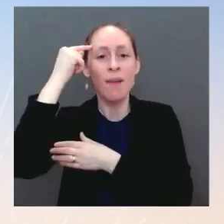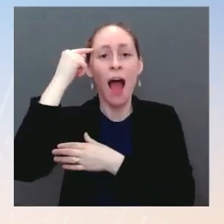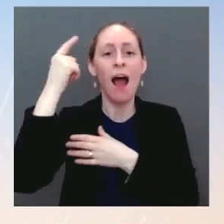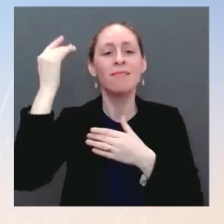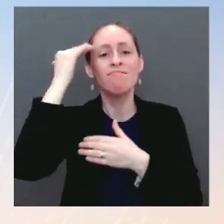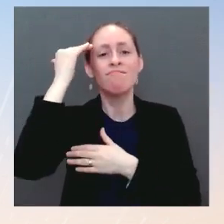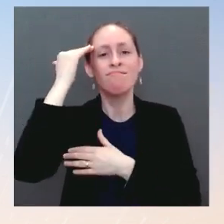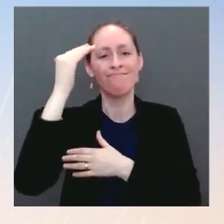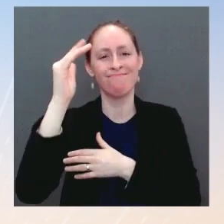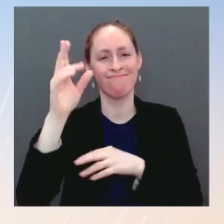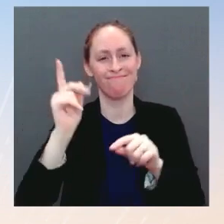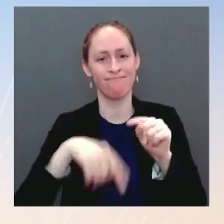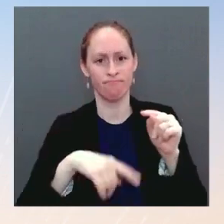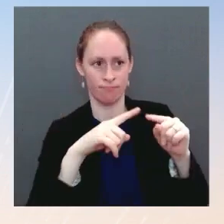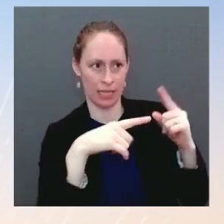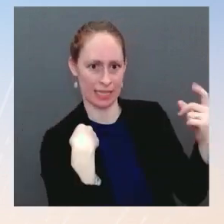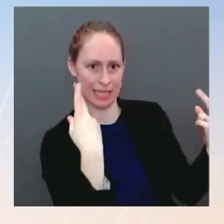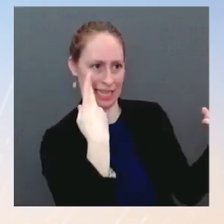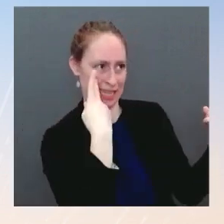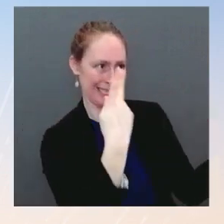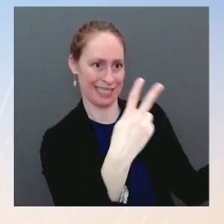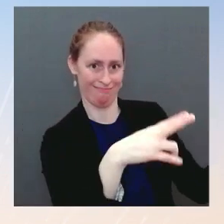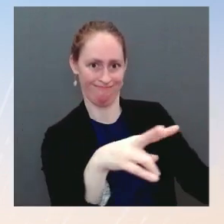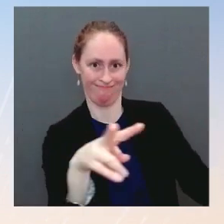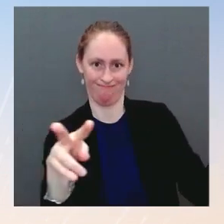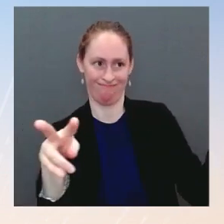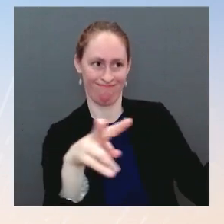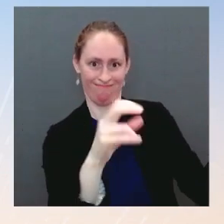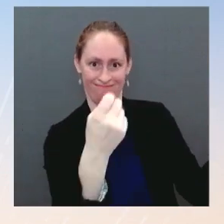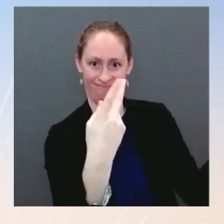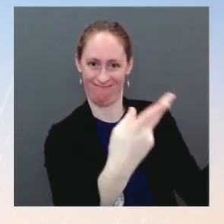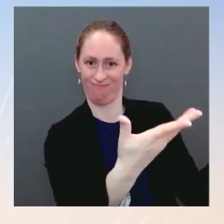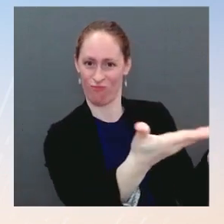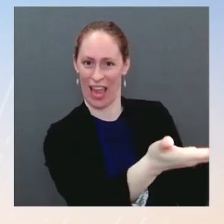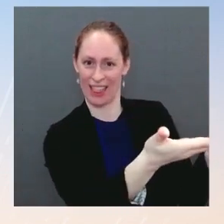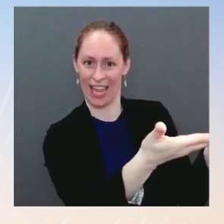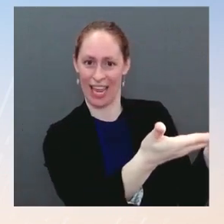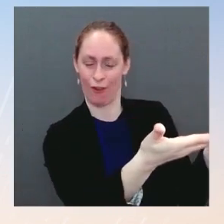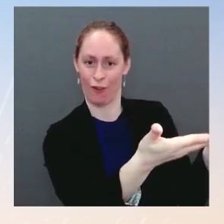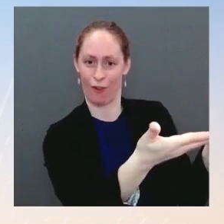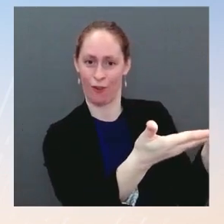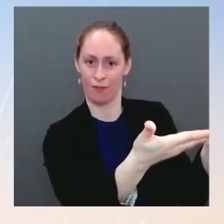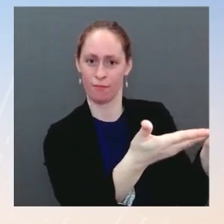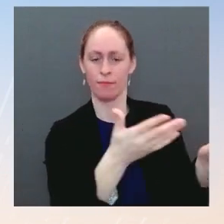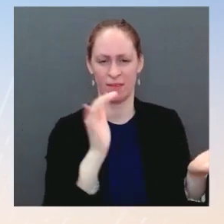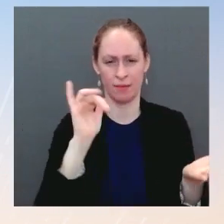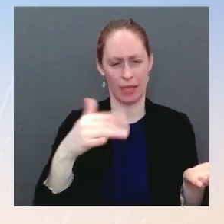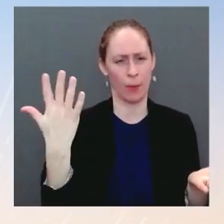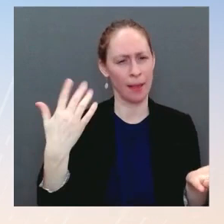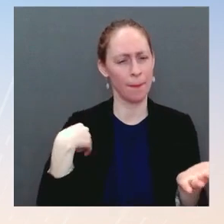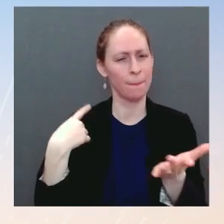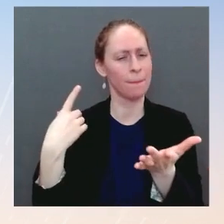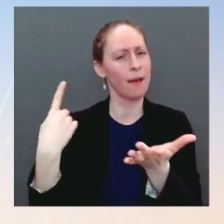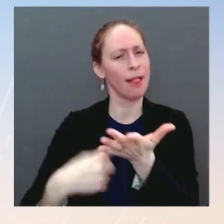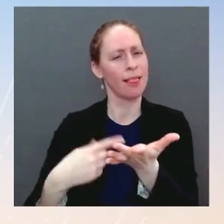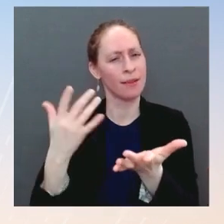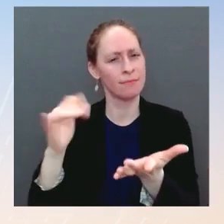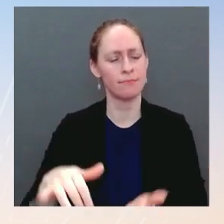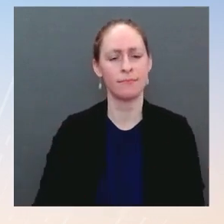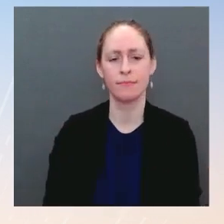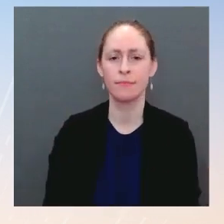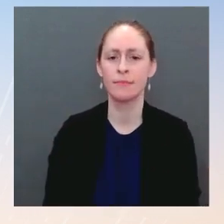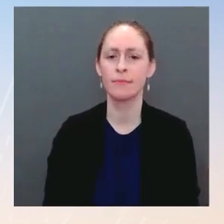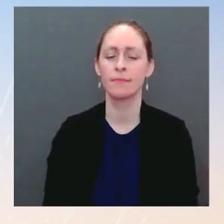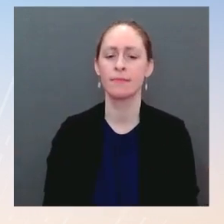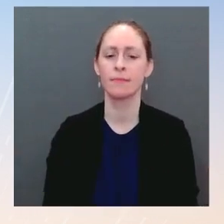troops at the border means. The Press. And yesterday, Ukraine and Russia sat down for the first time in a long time, along with France and Germany,